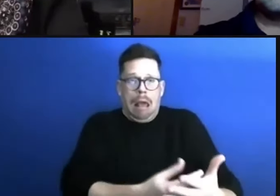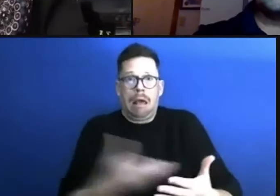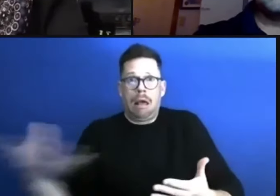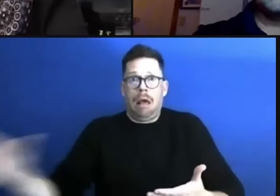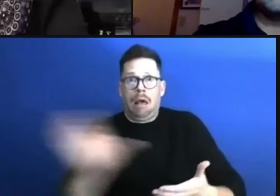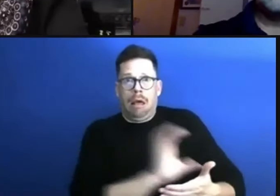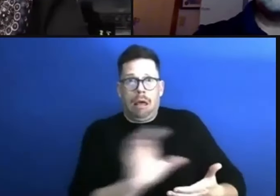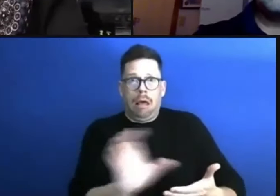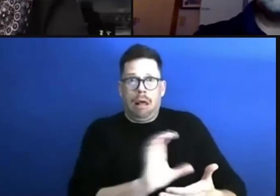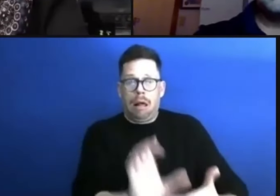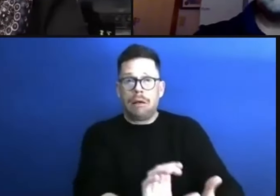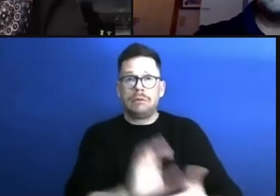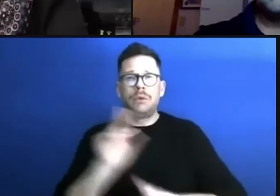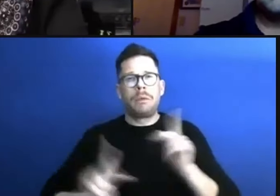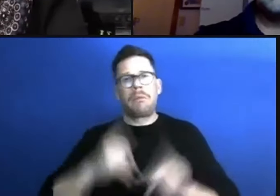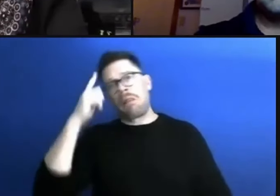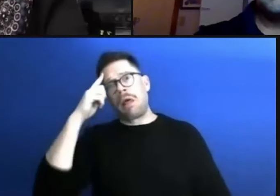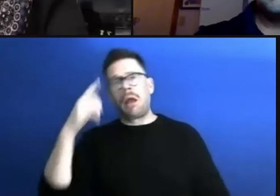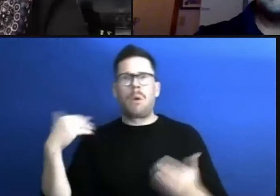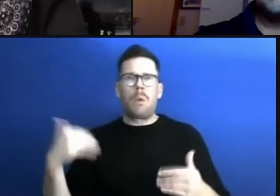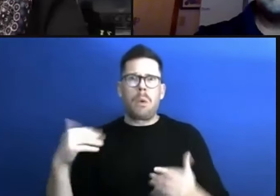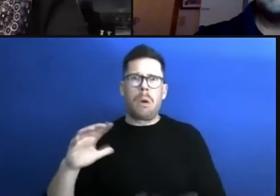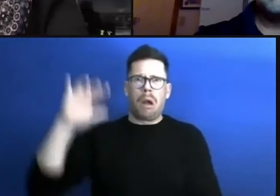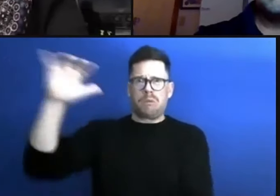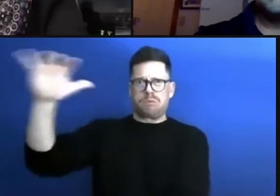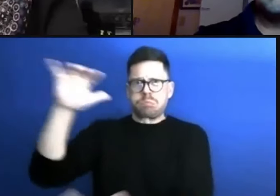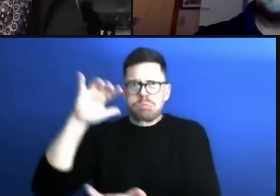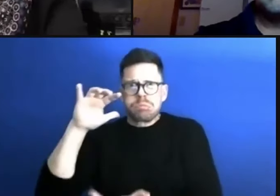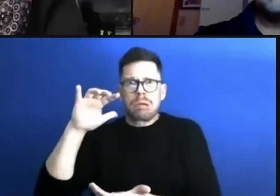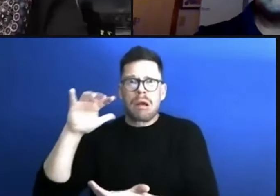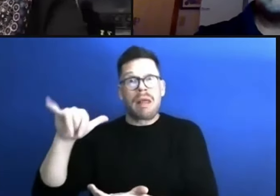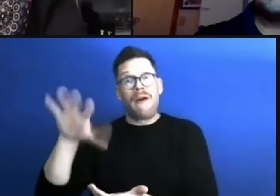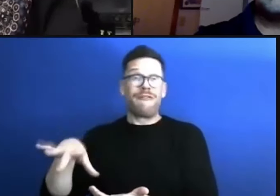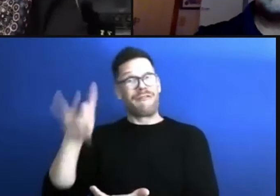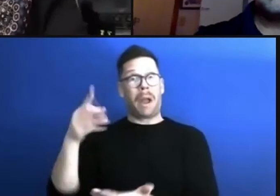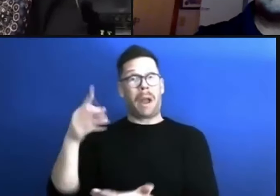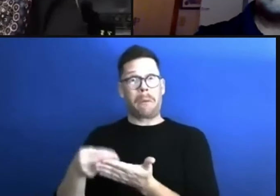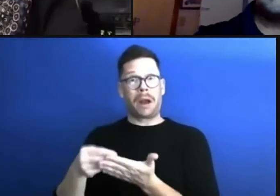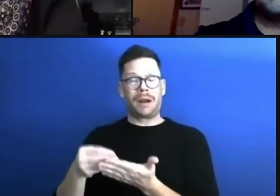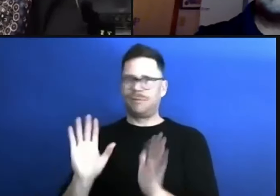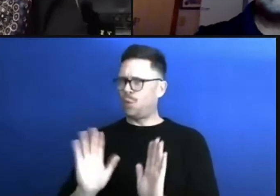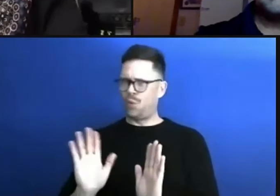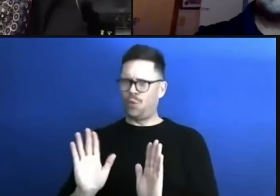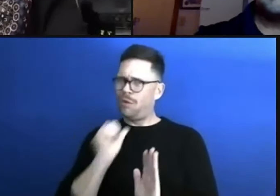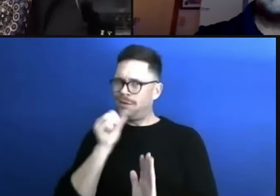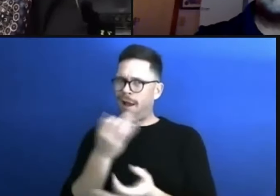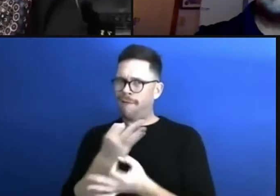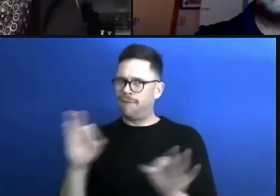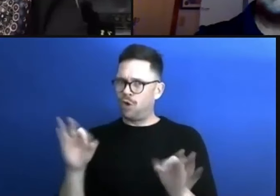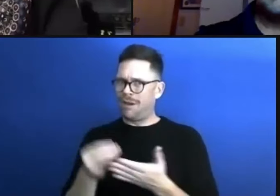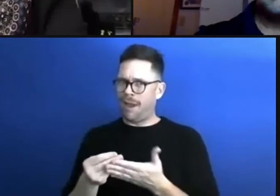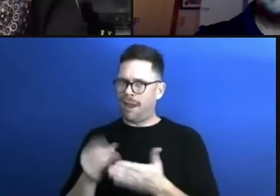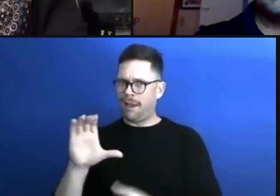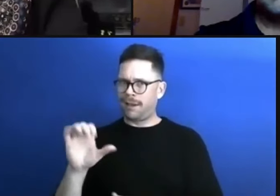think about that, I usually don't often think about it like this found money, which is a place we hear so often. cash. Right. Free cash, found